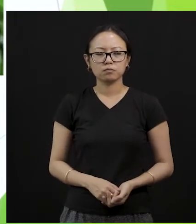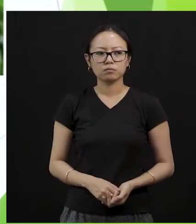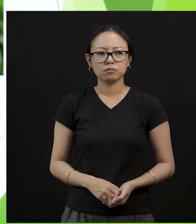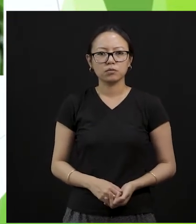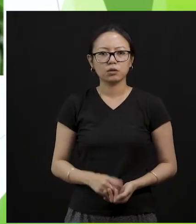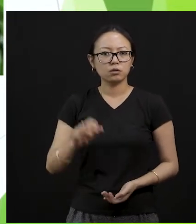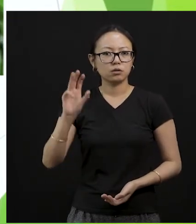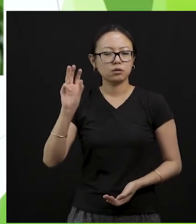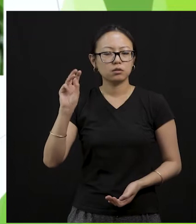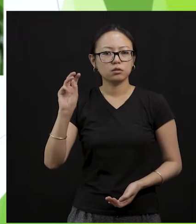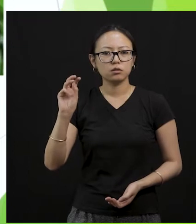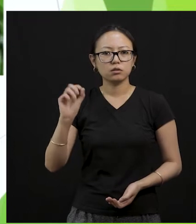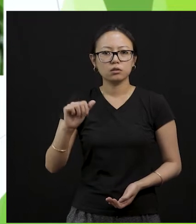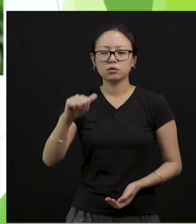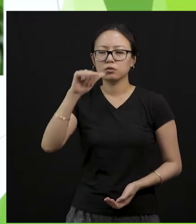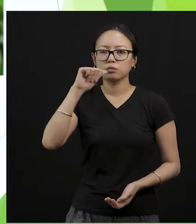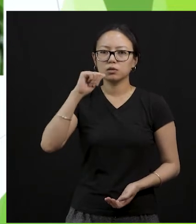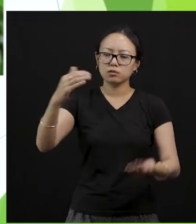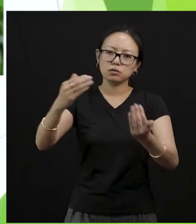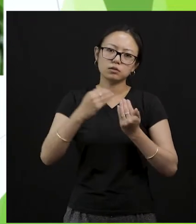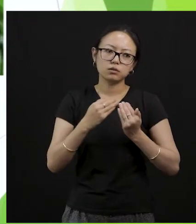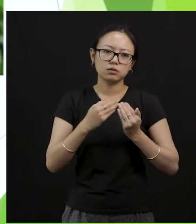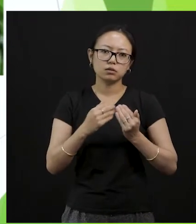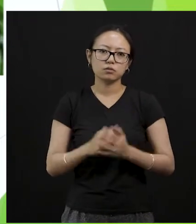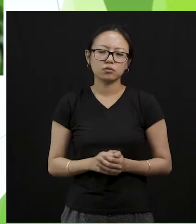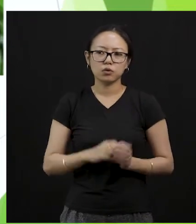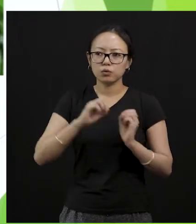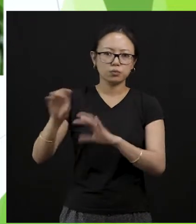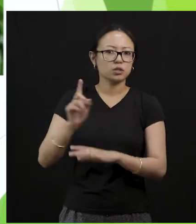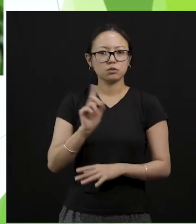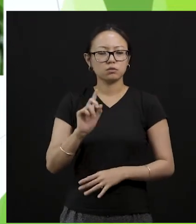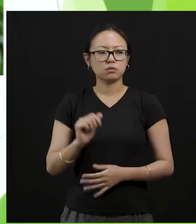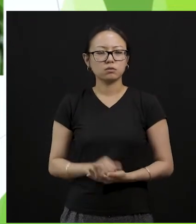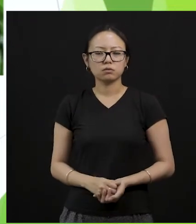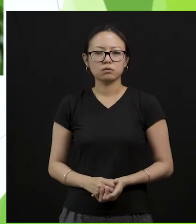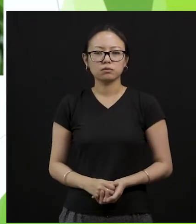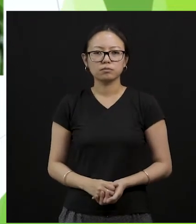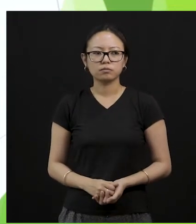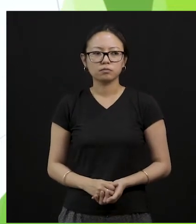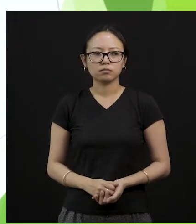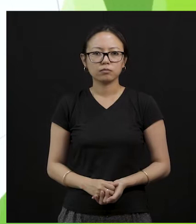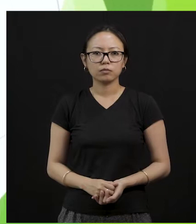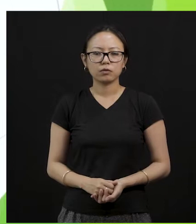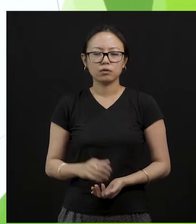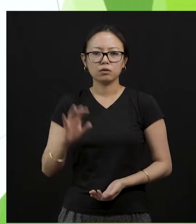That is the third point that I would like to tell you all to follow. Okay? The fourth easy step is